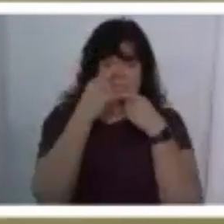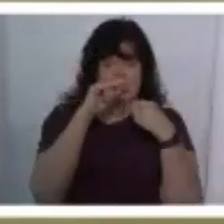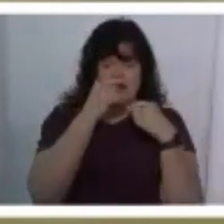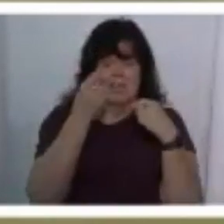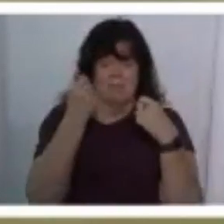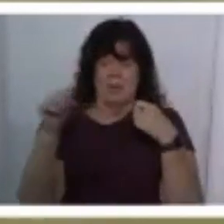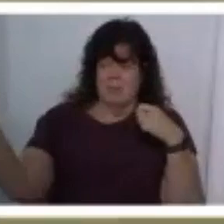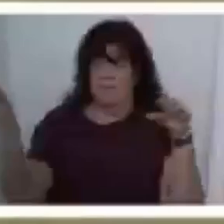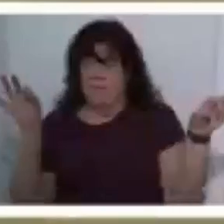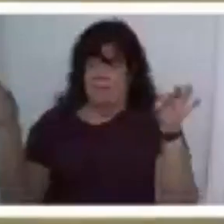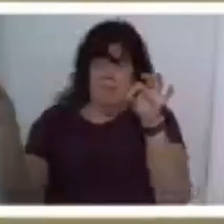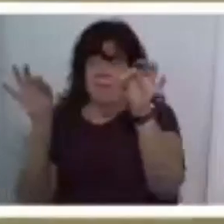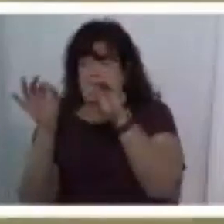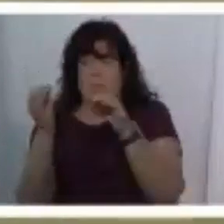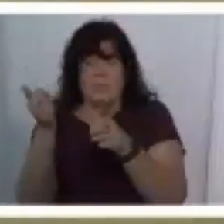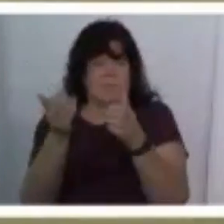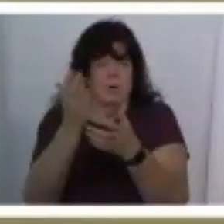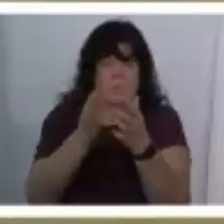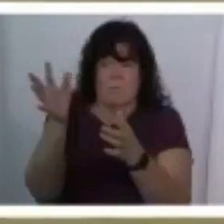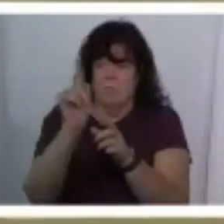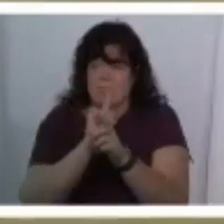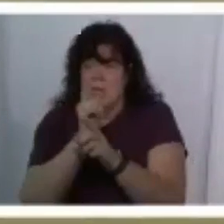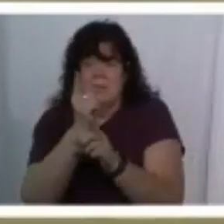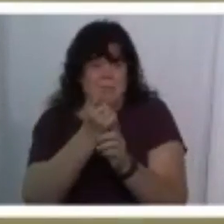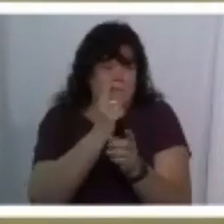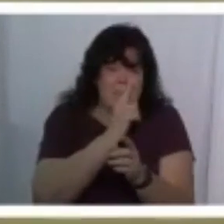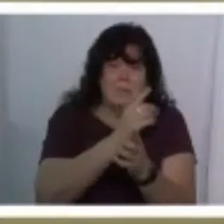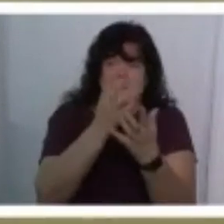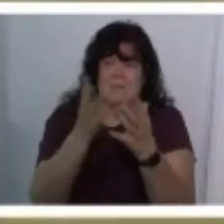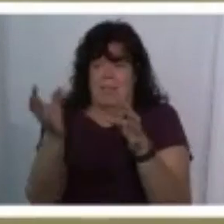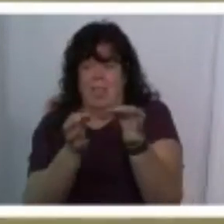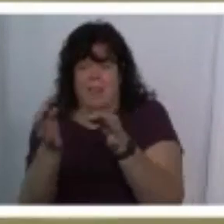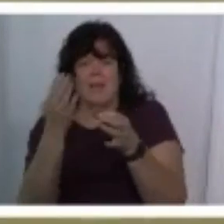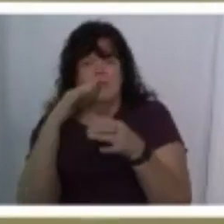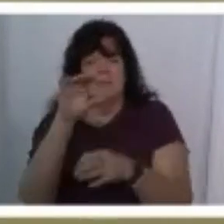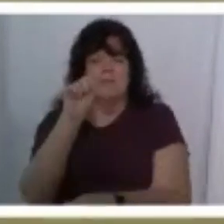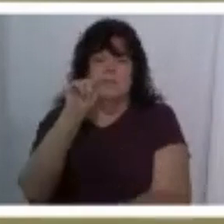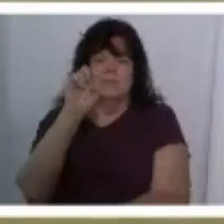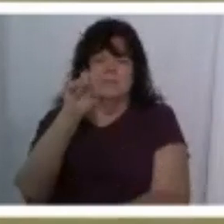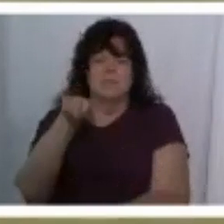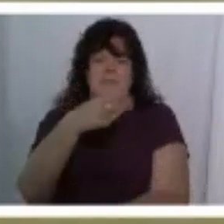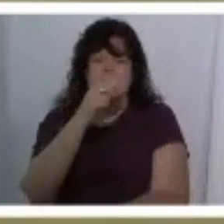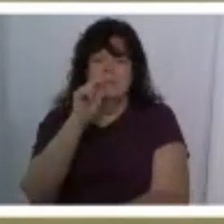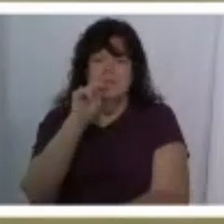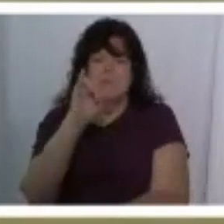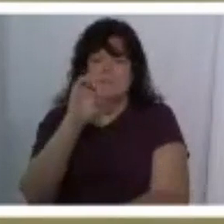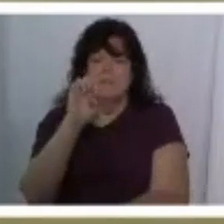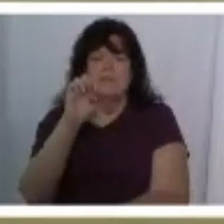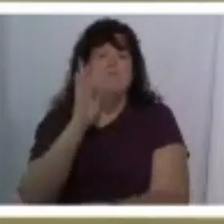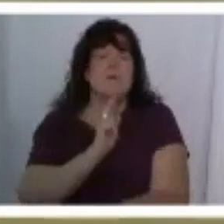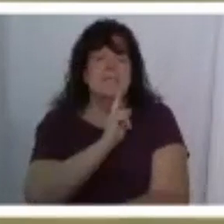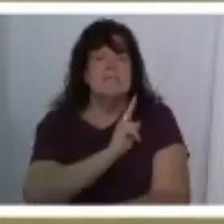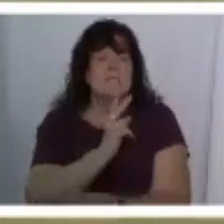it um and it's really funny because i don't know if you guys know steph and adrian steph the twins